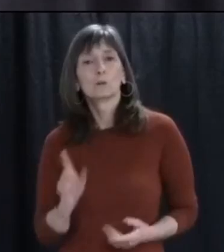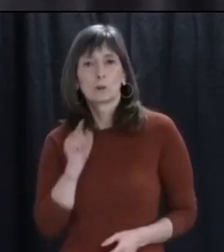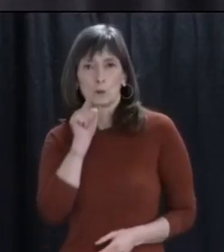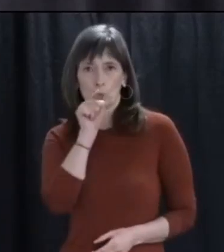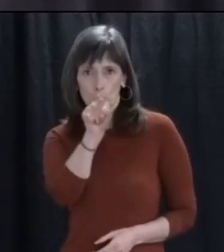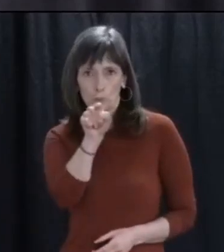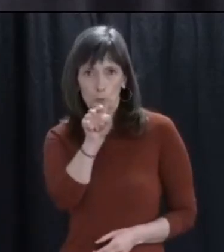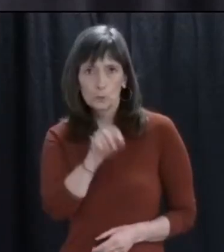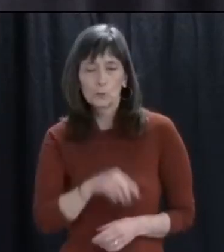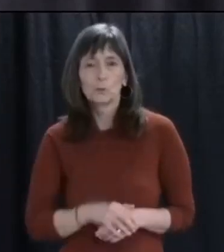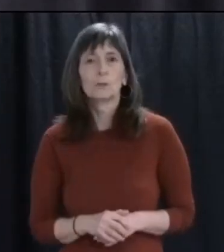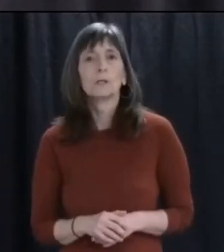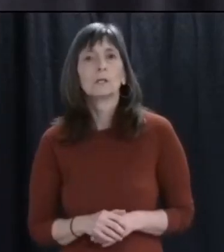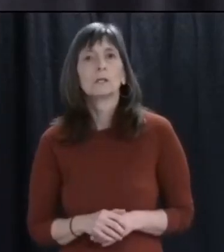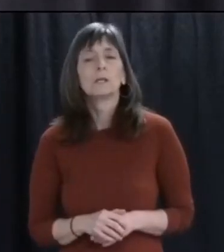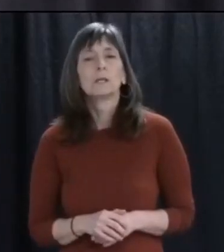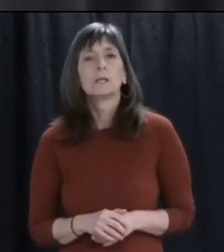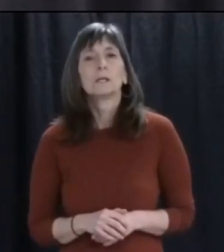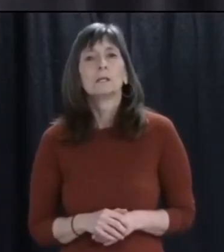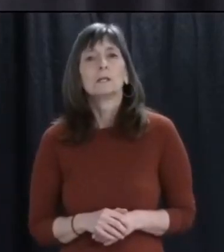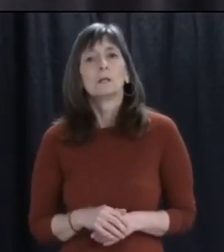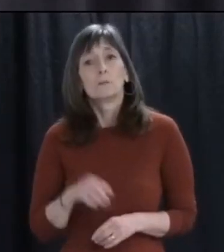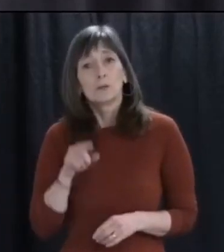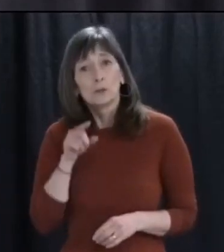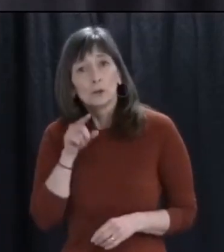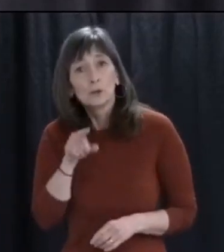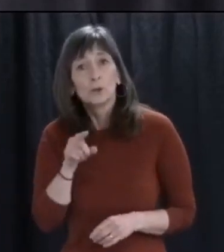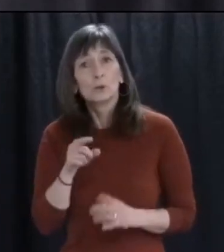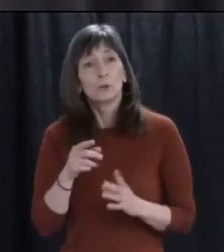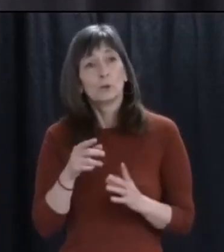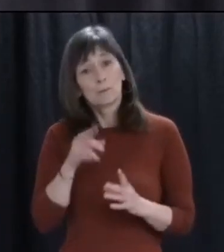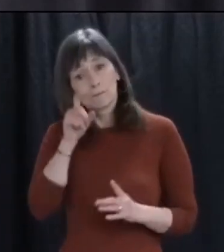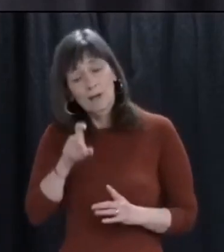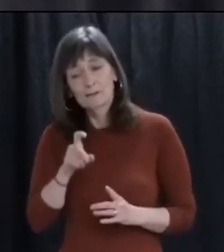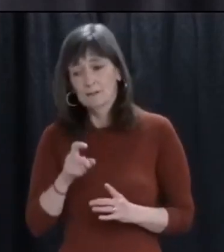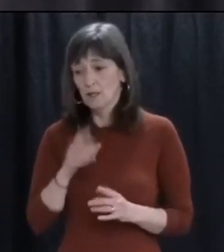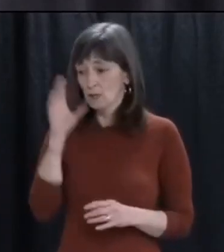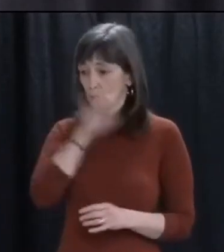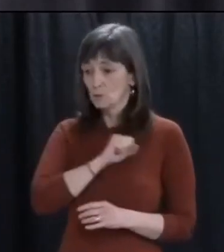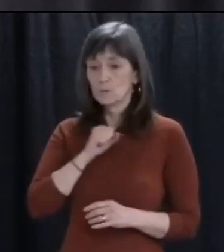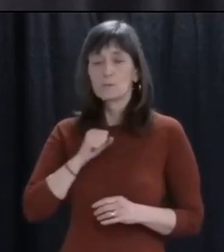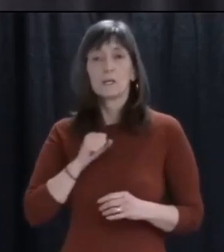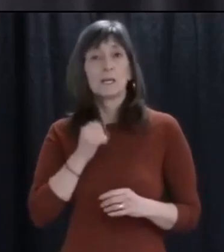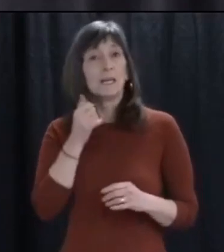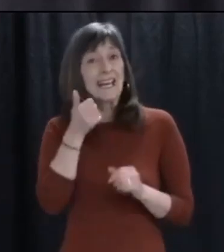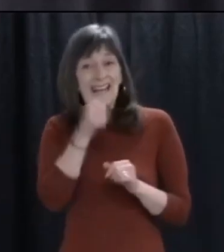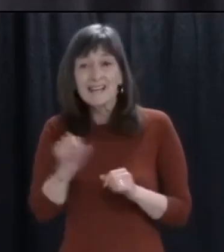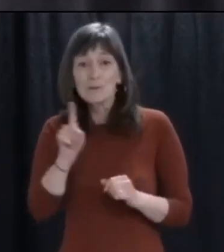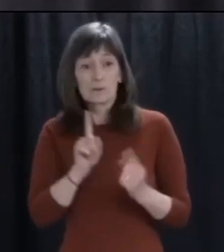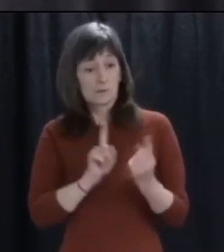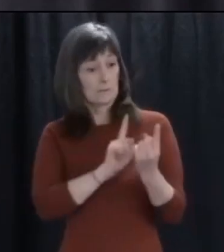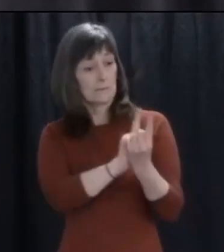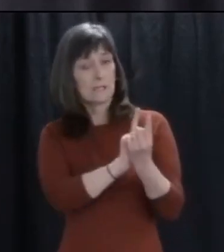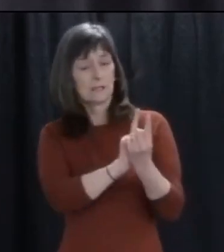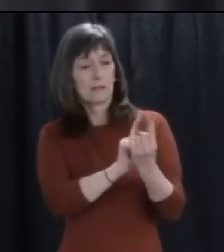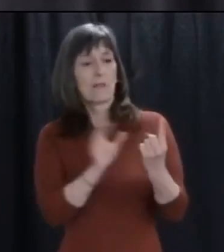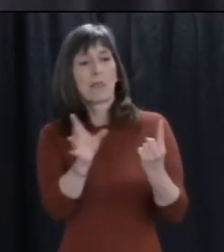person that you see next as COVID-19. This is how we must act.